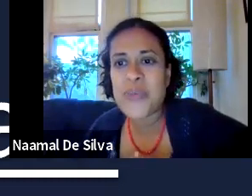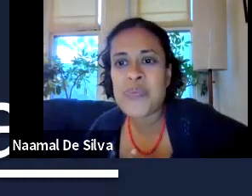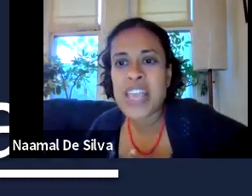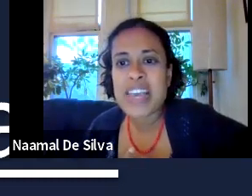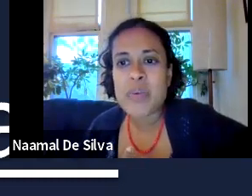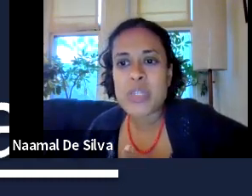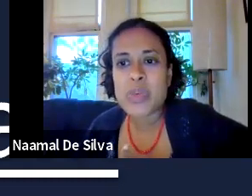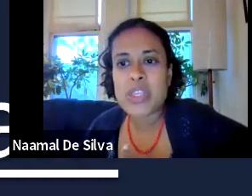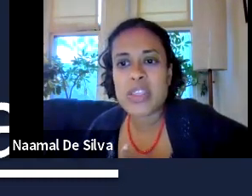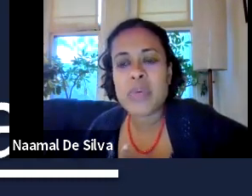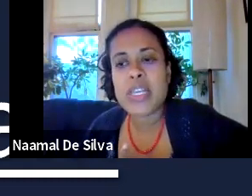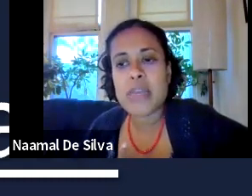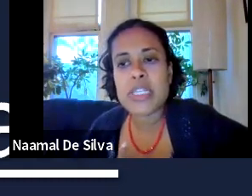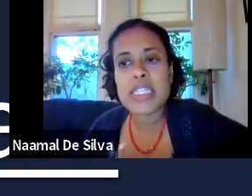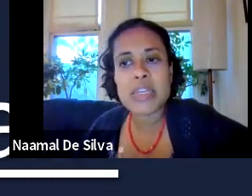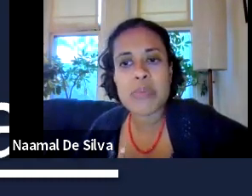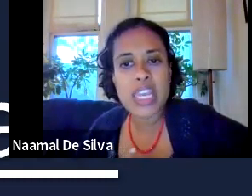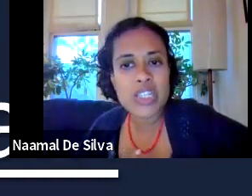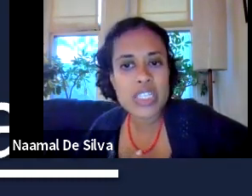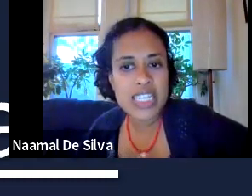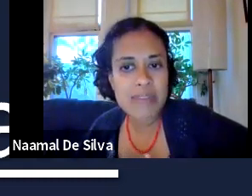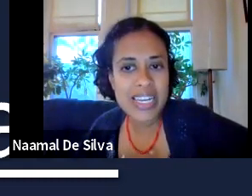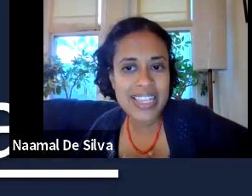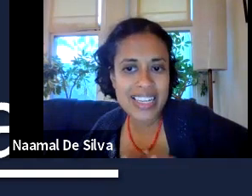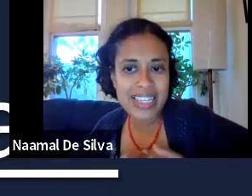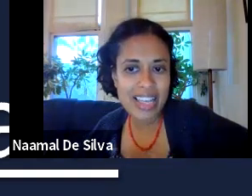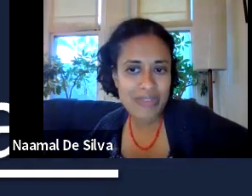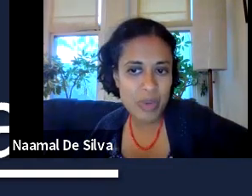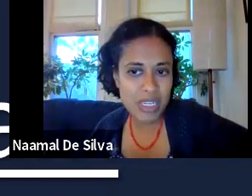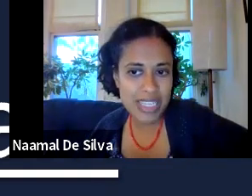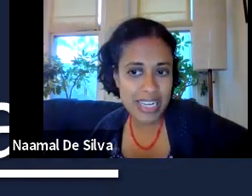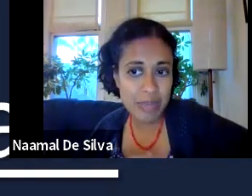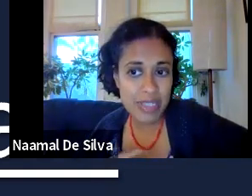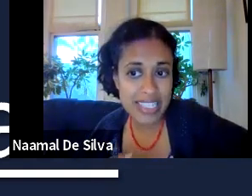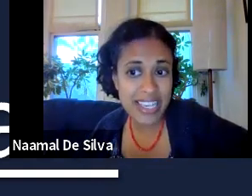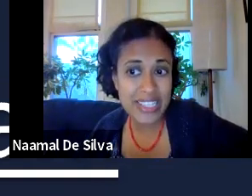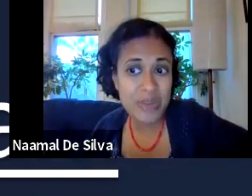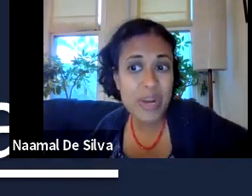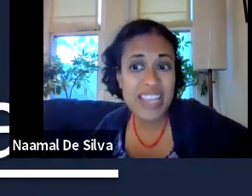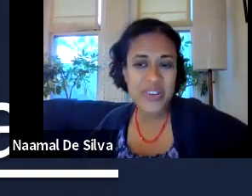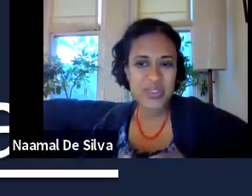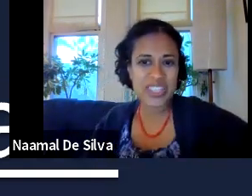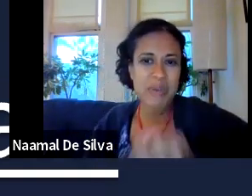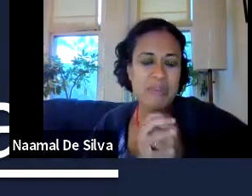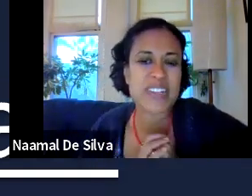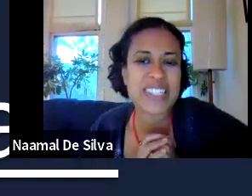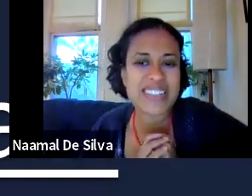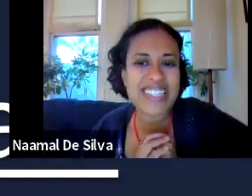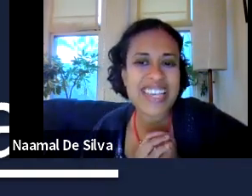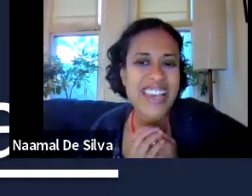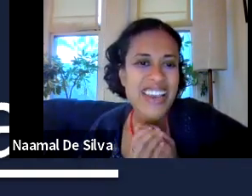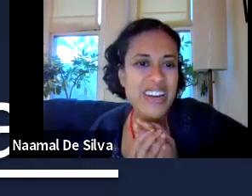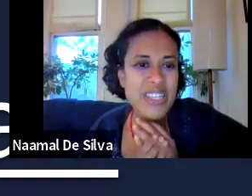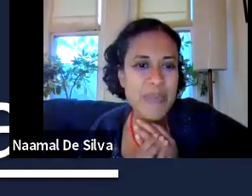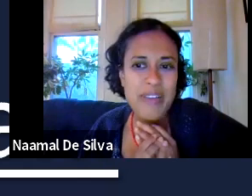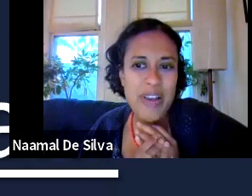front of us right now. She works within ABC's communications team and has done a lot of the work that enables us to bring you this webinar